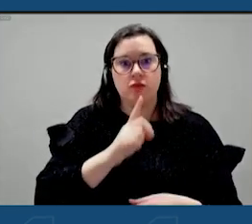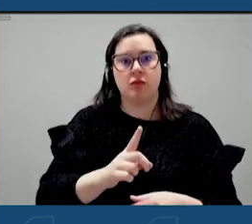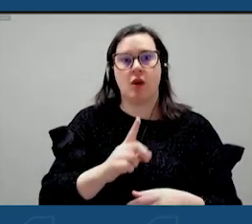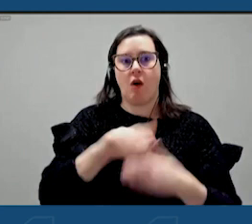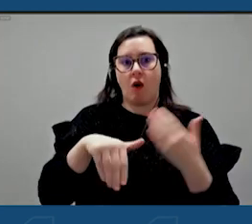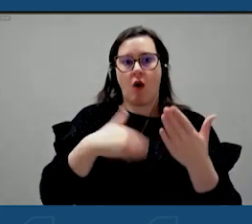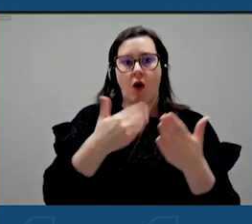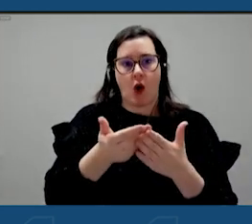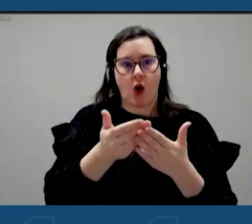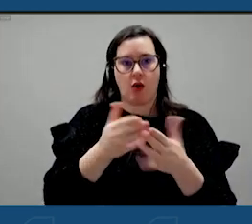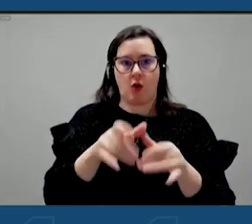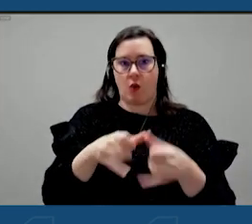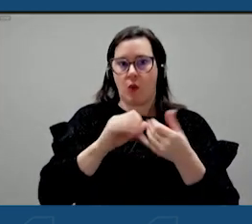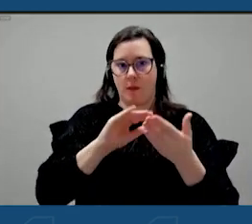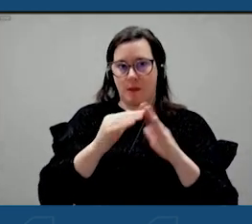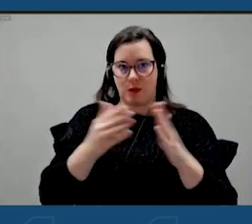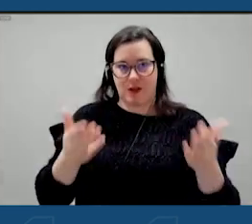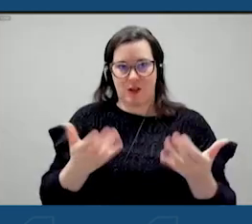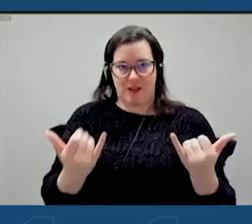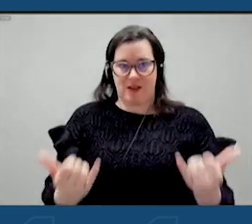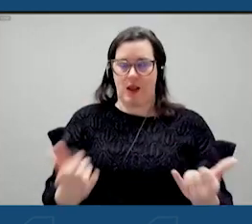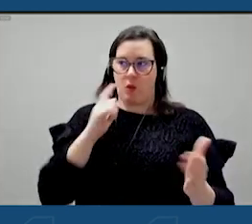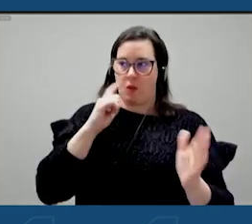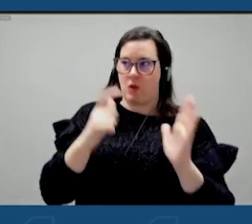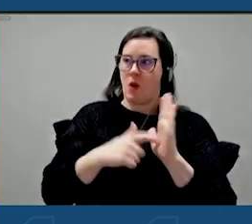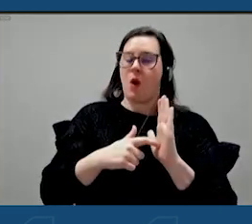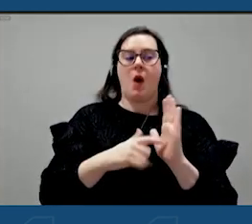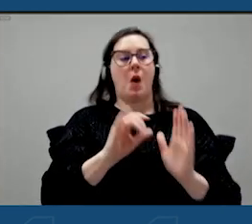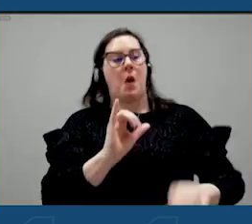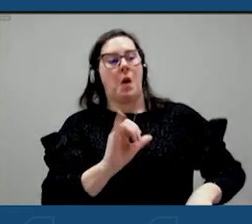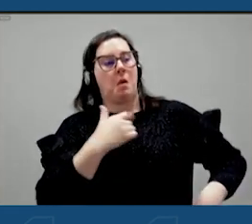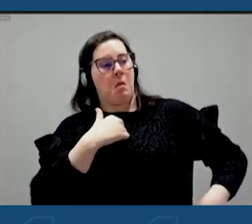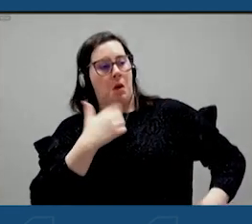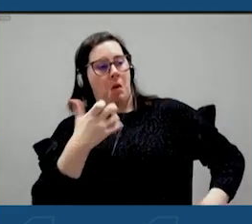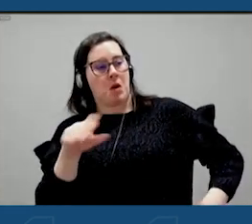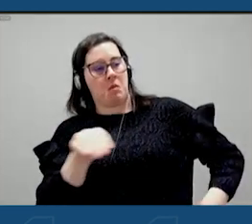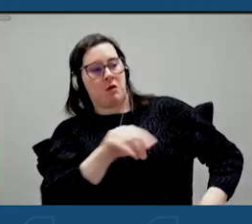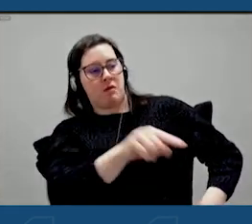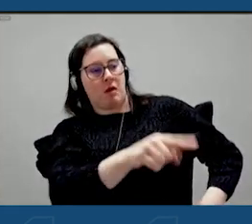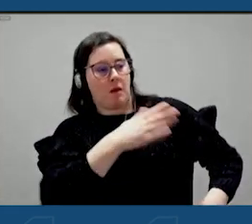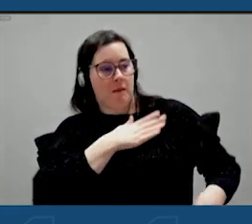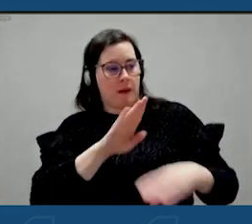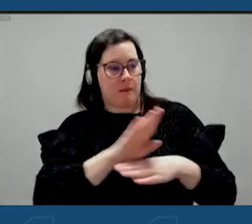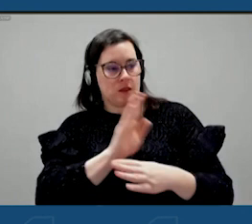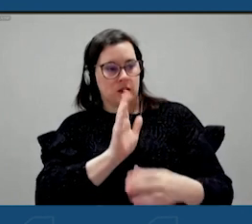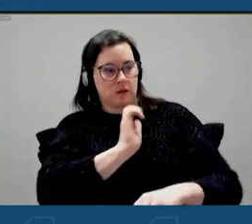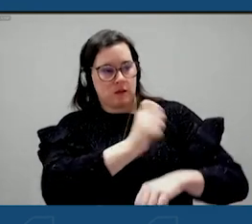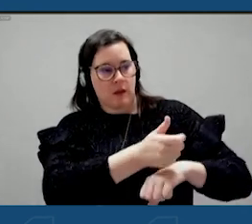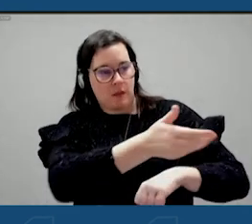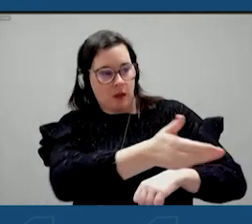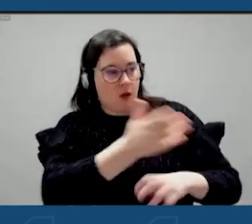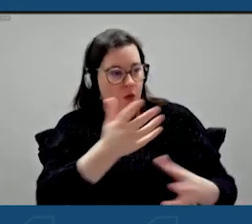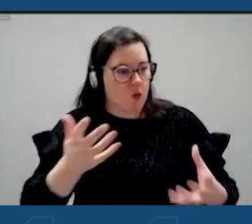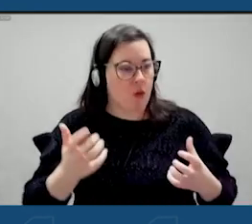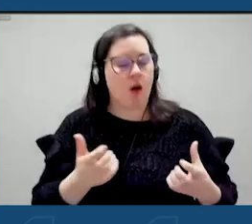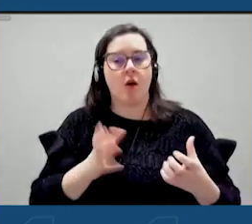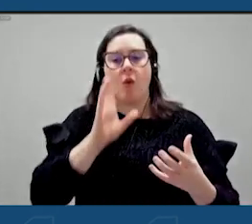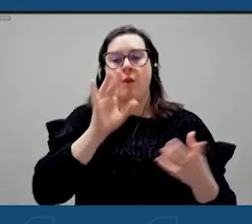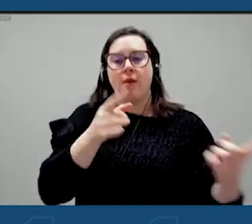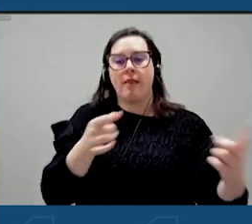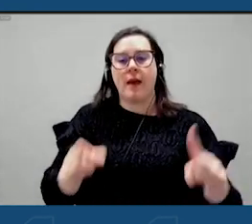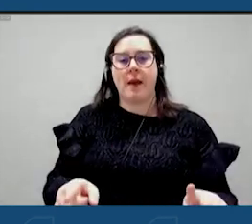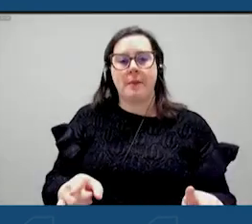will start seeing others say, know, boy, maybe I want to move there. Maybe I want to bring my business there. So, so that's, what's going to happen. So